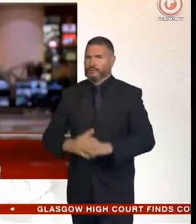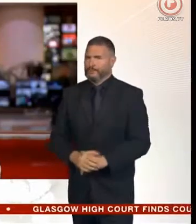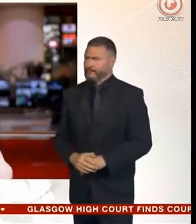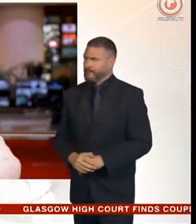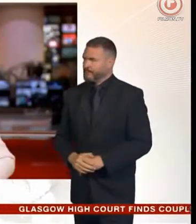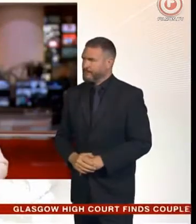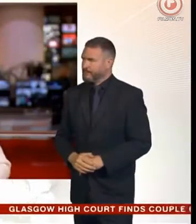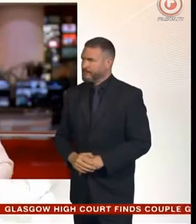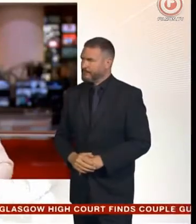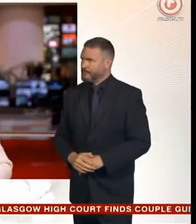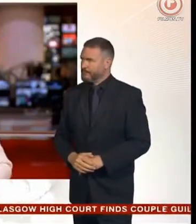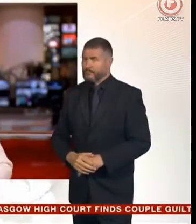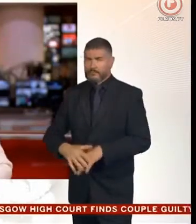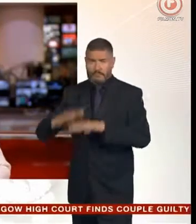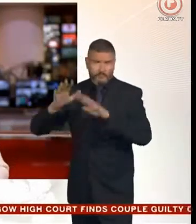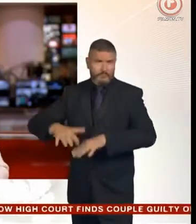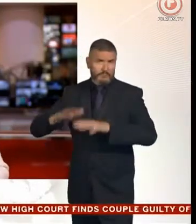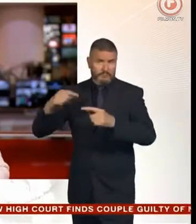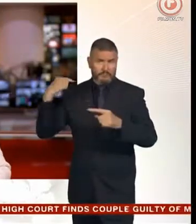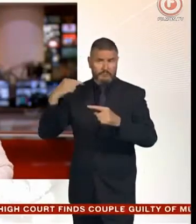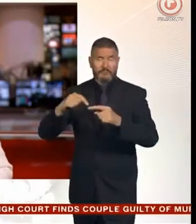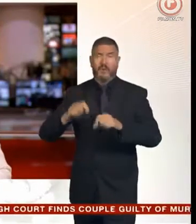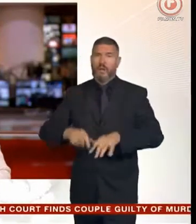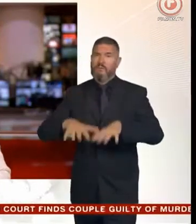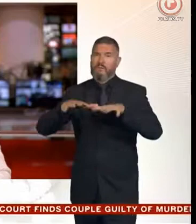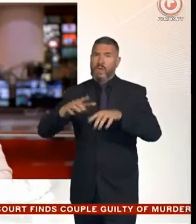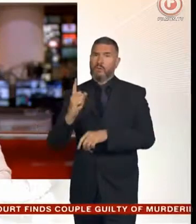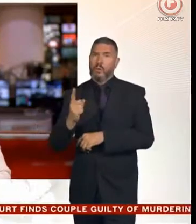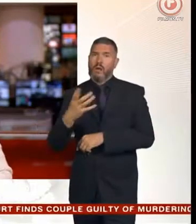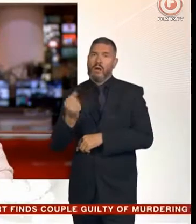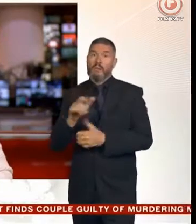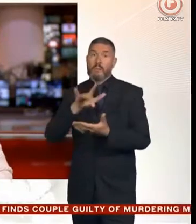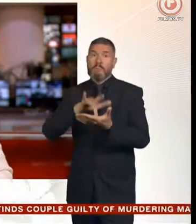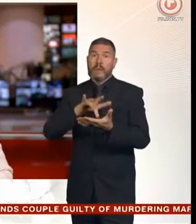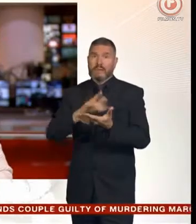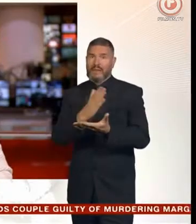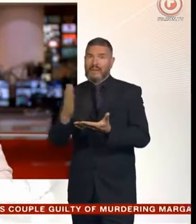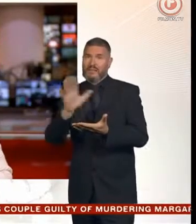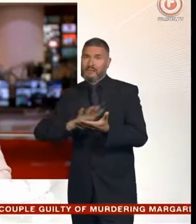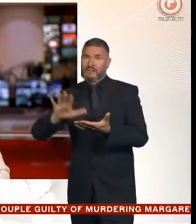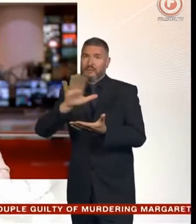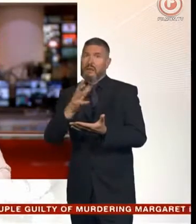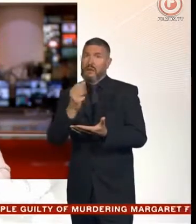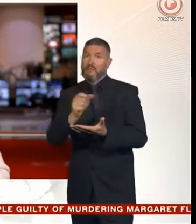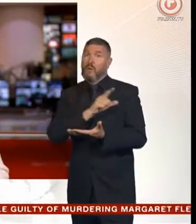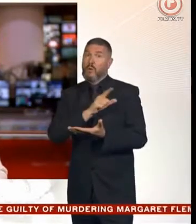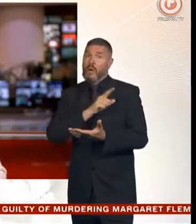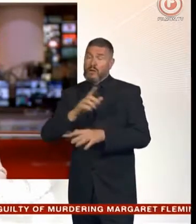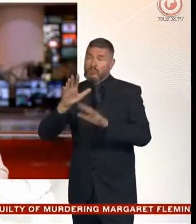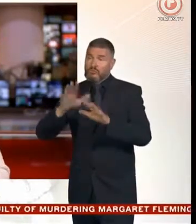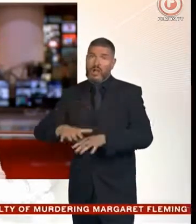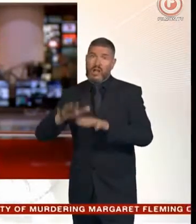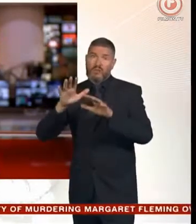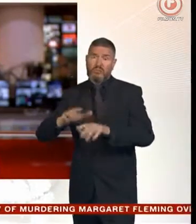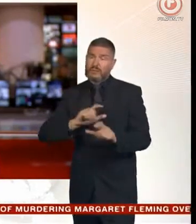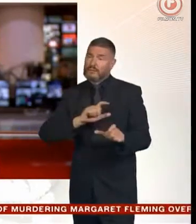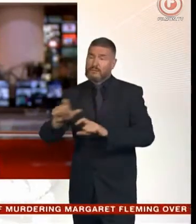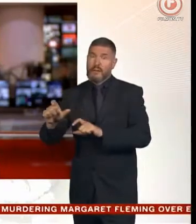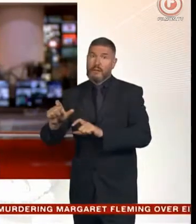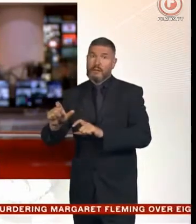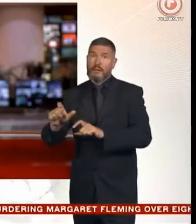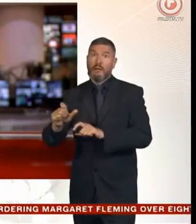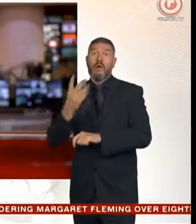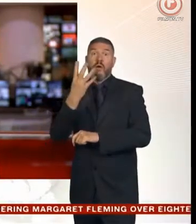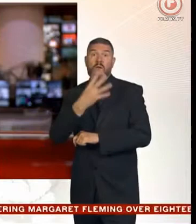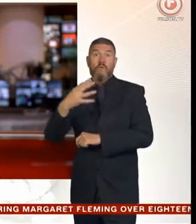Flood warnings are still in place in parts of the Midlands and northwest of England as heavy rain continues to cause problems. About 400